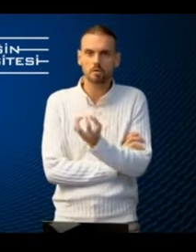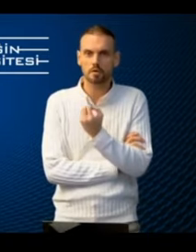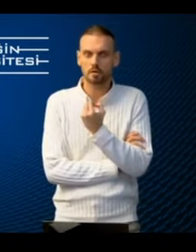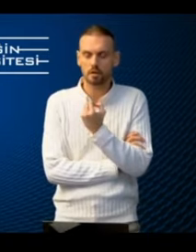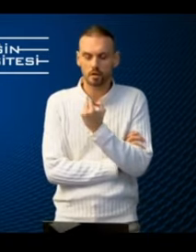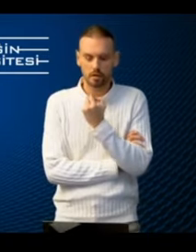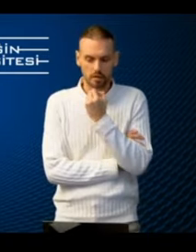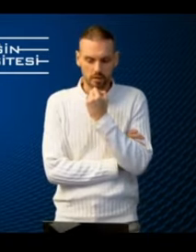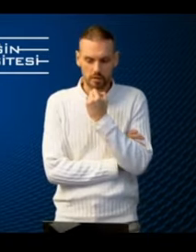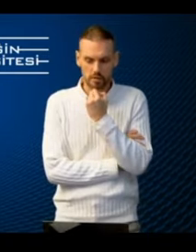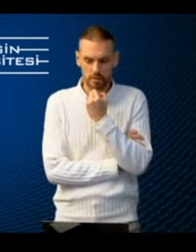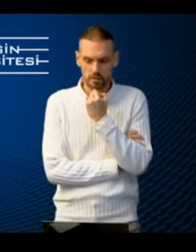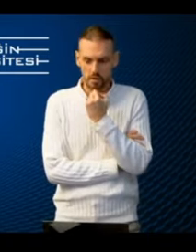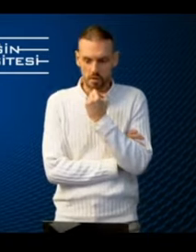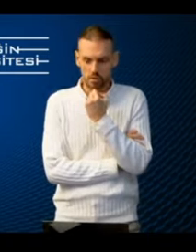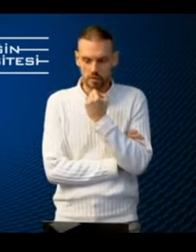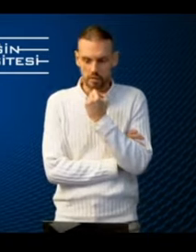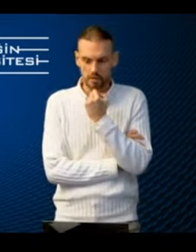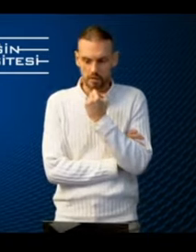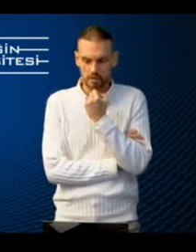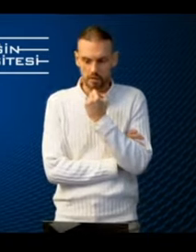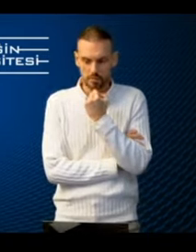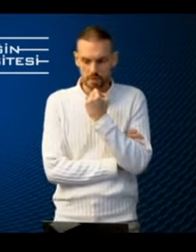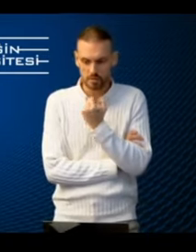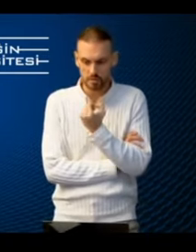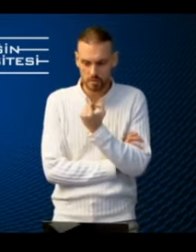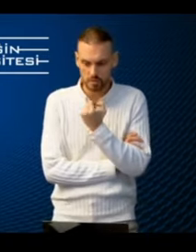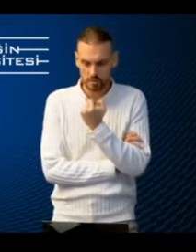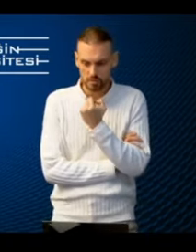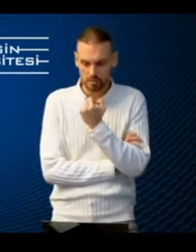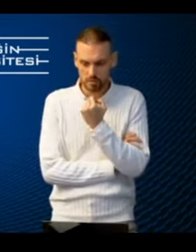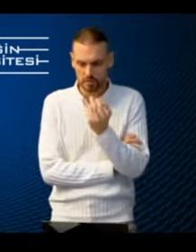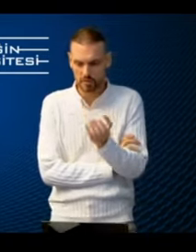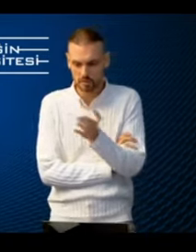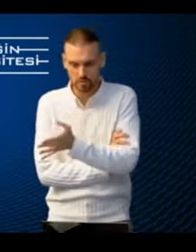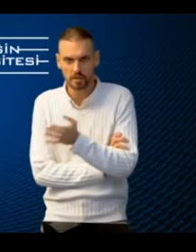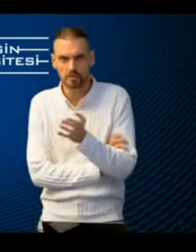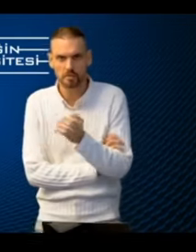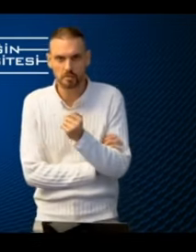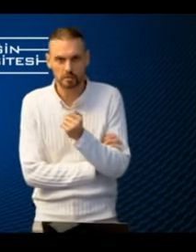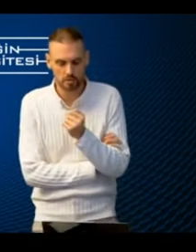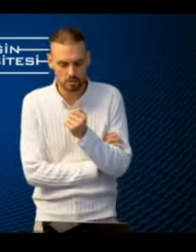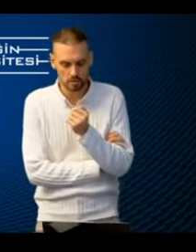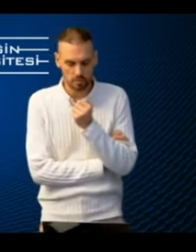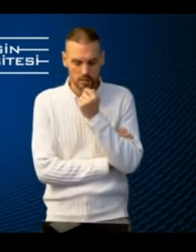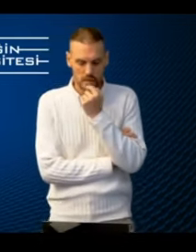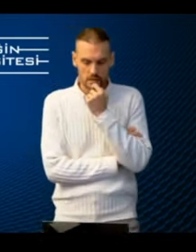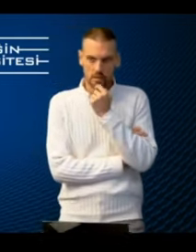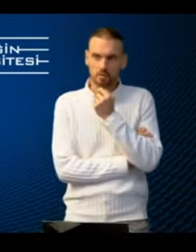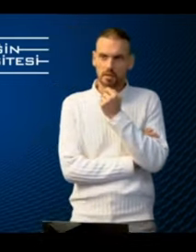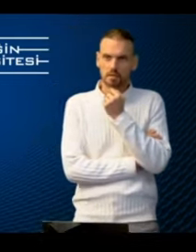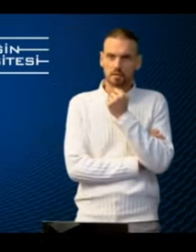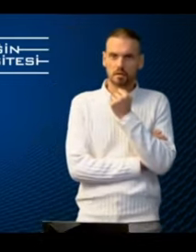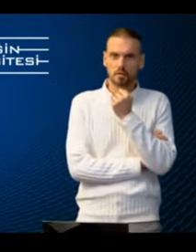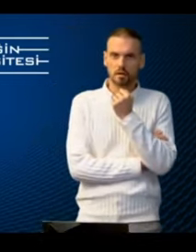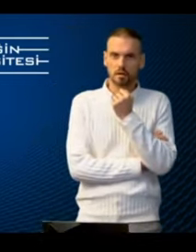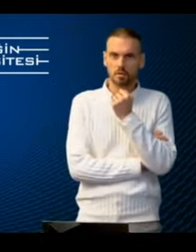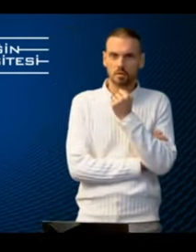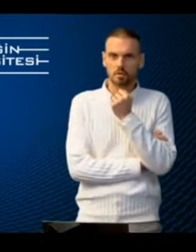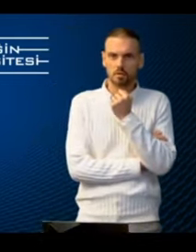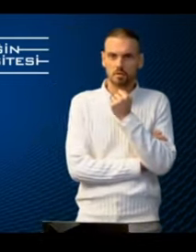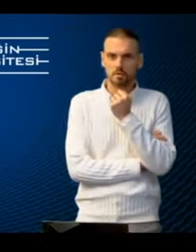personal uh connection with the passengers that represent this or that disability group so we'd like